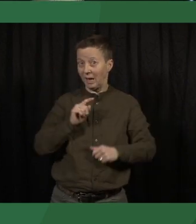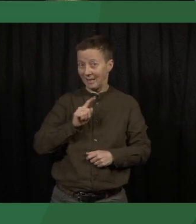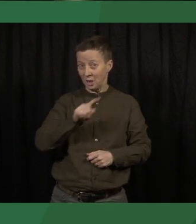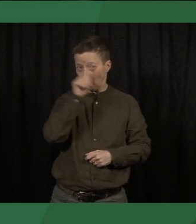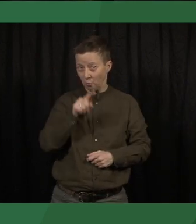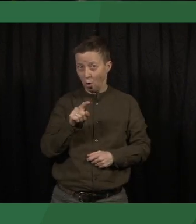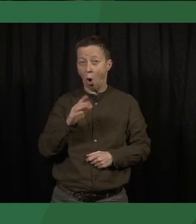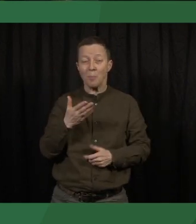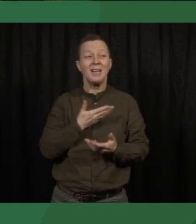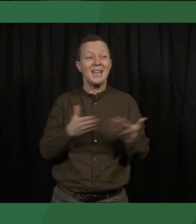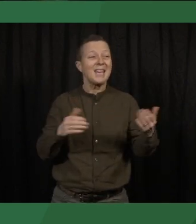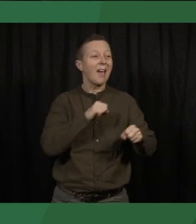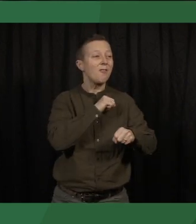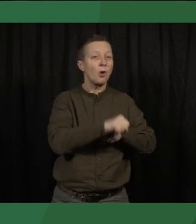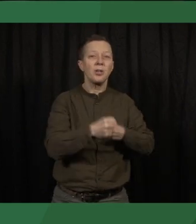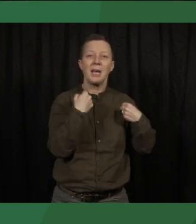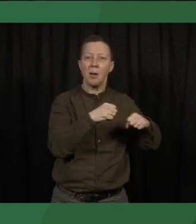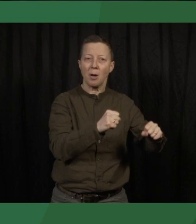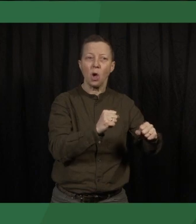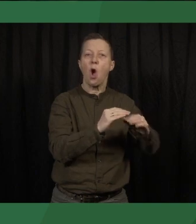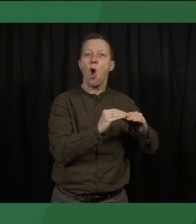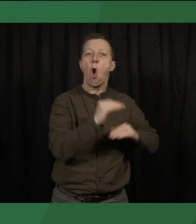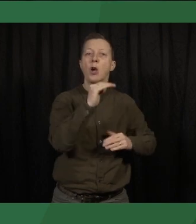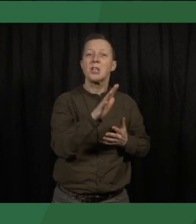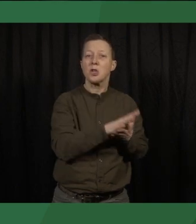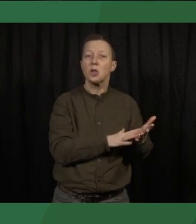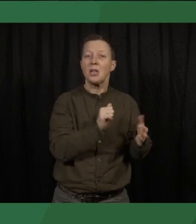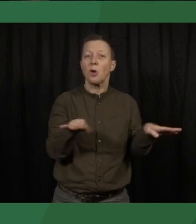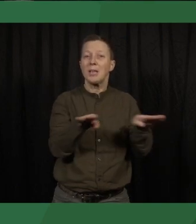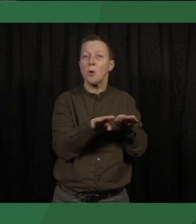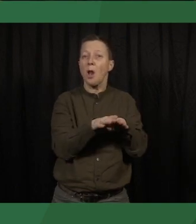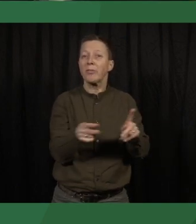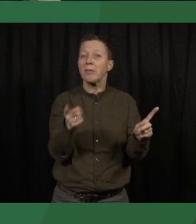nonviolent campaigns increase the likelihood of democratic change?